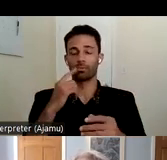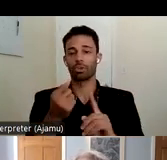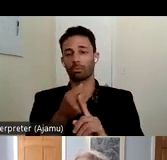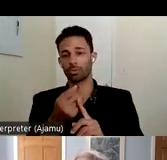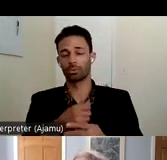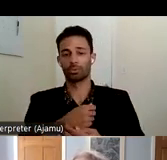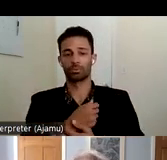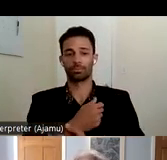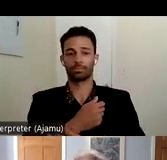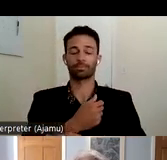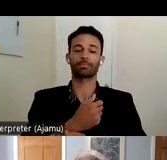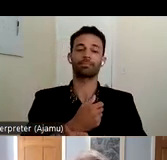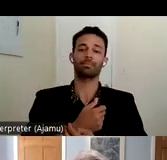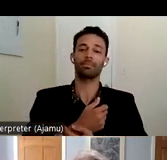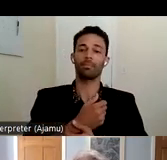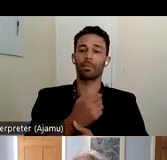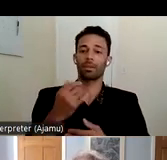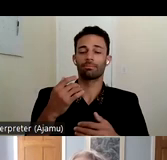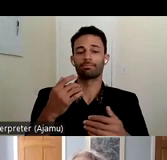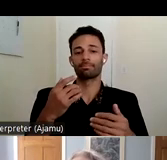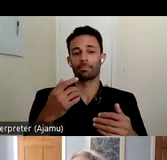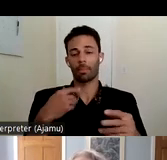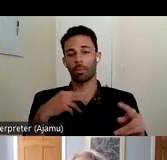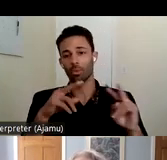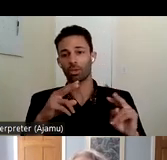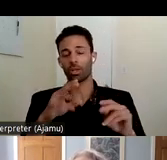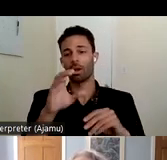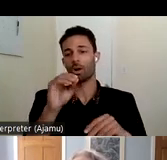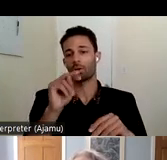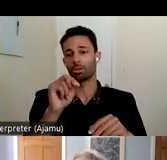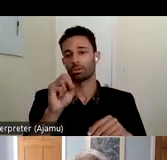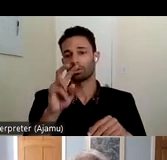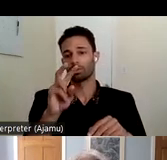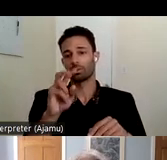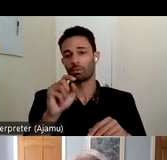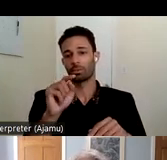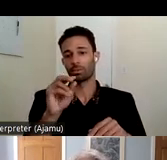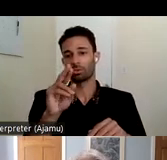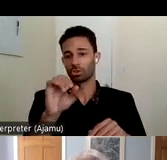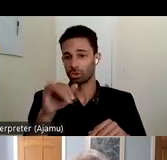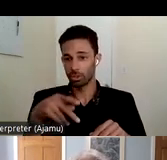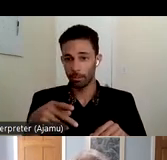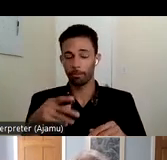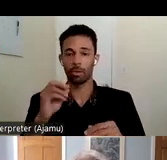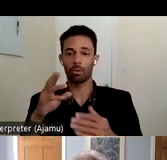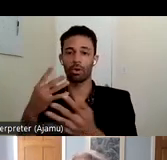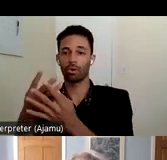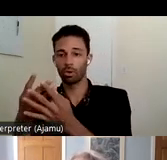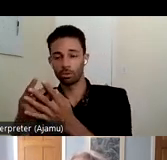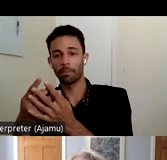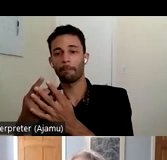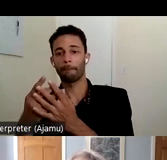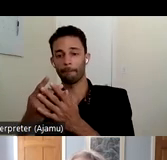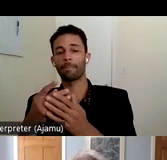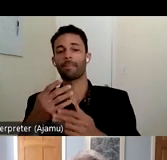incarceration or conservatorship and instead focus whenever possible on prevention so that